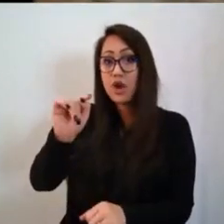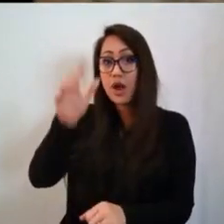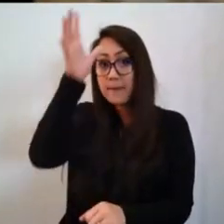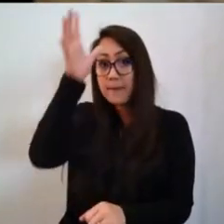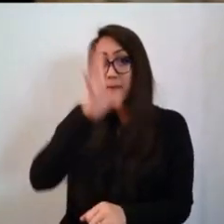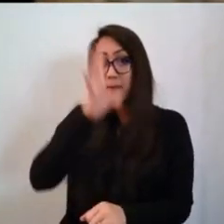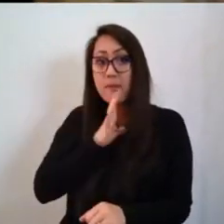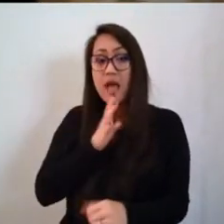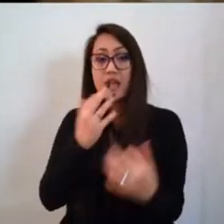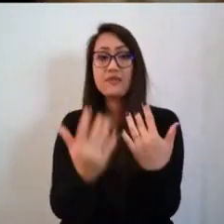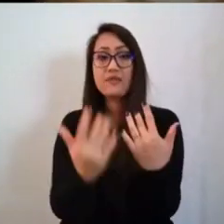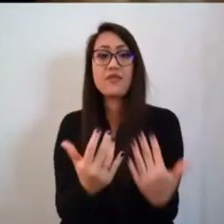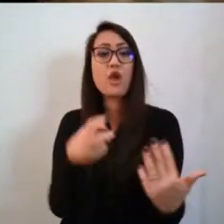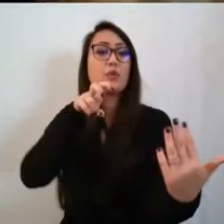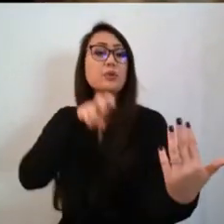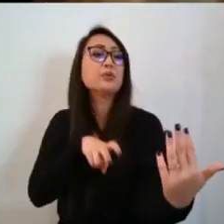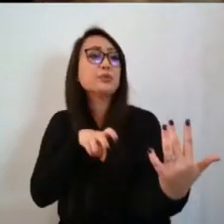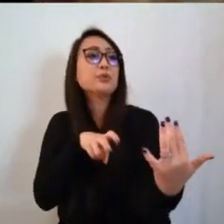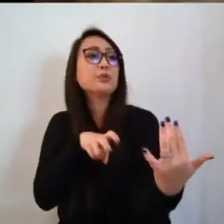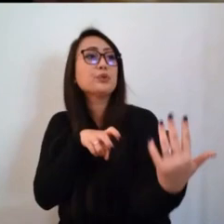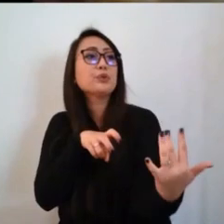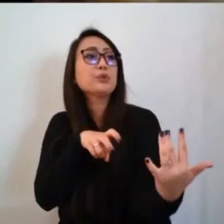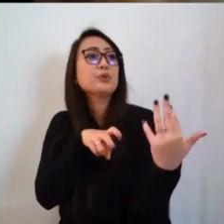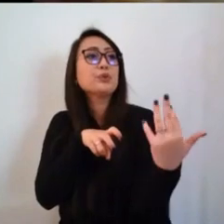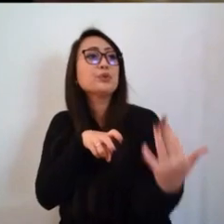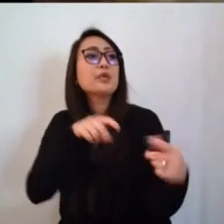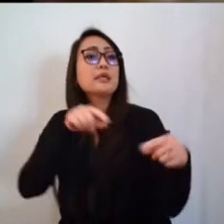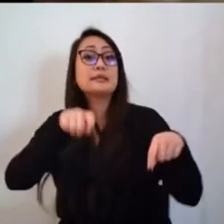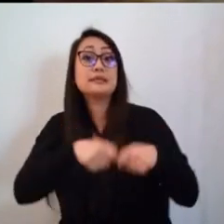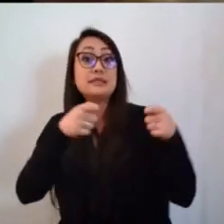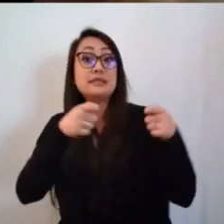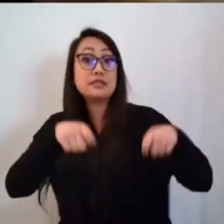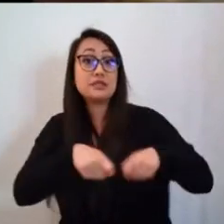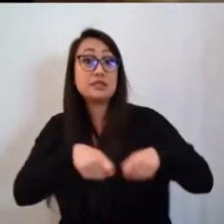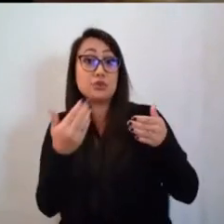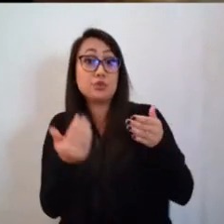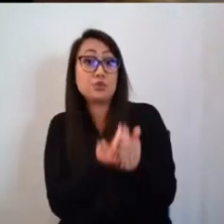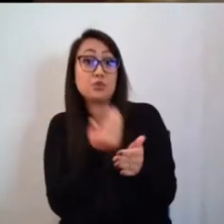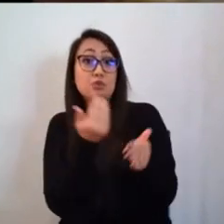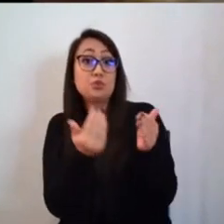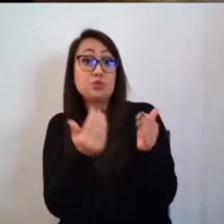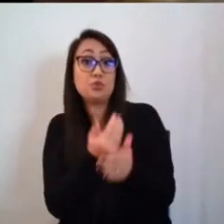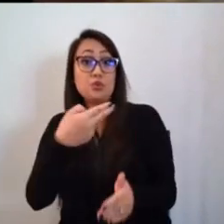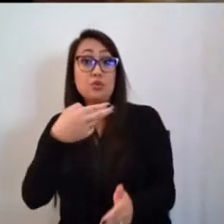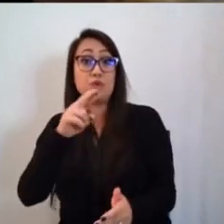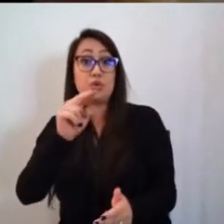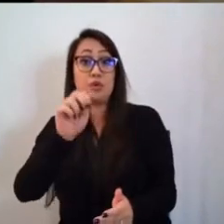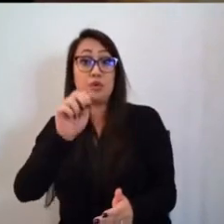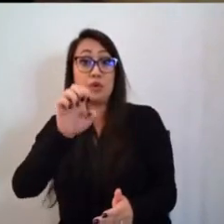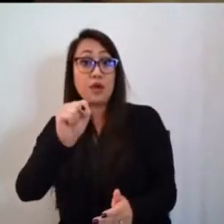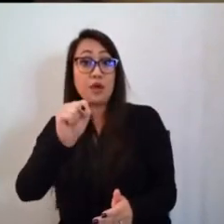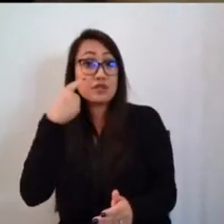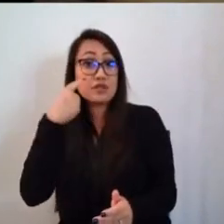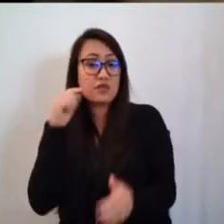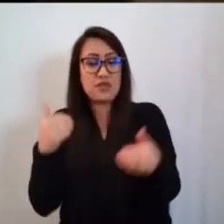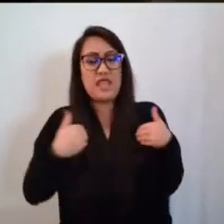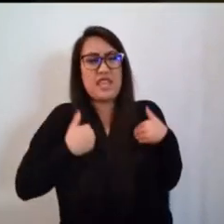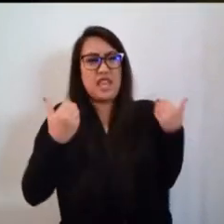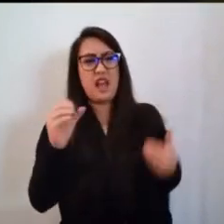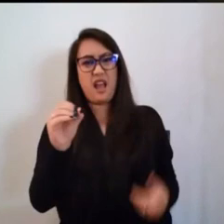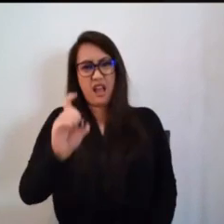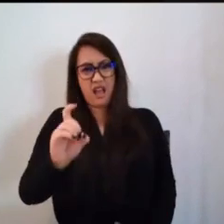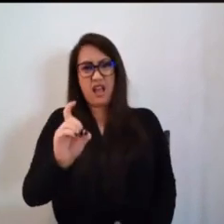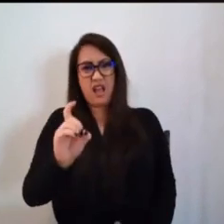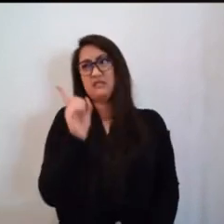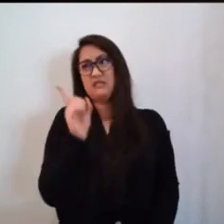fire, stitching a new harness for the young ox in the barn. And he